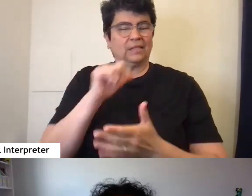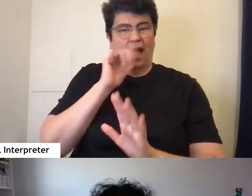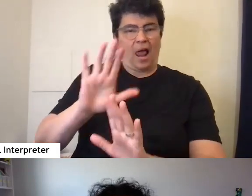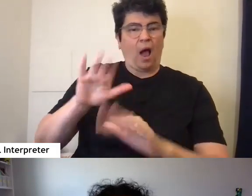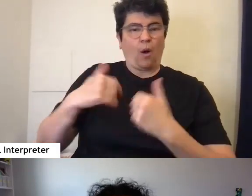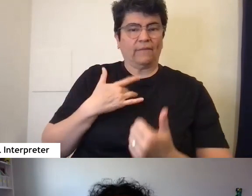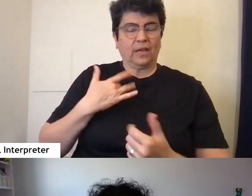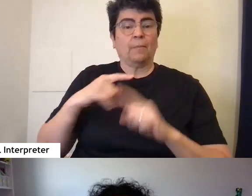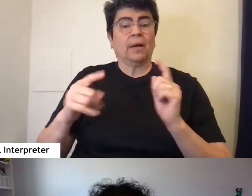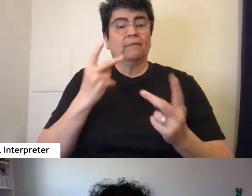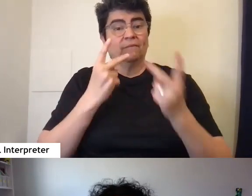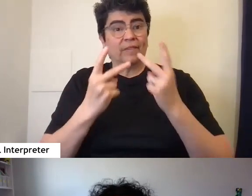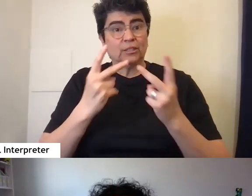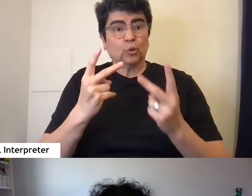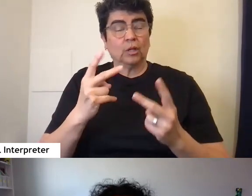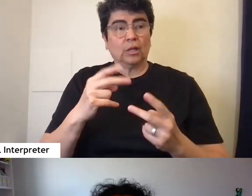Visuals make people look.